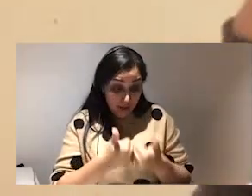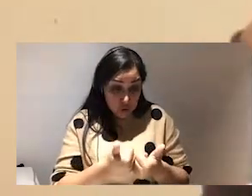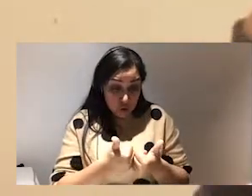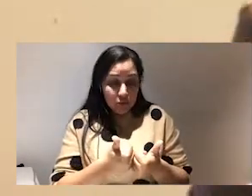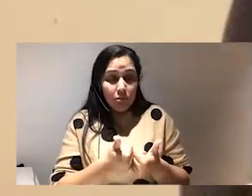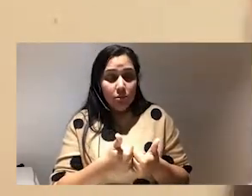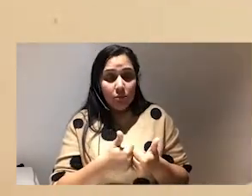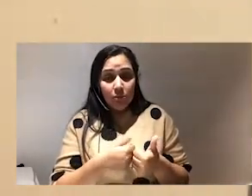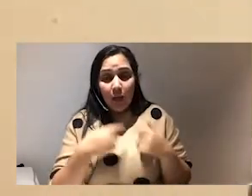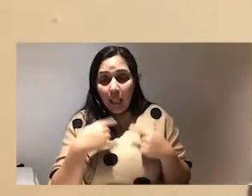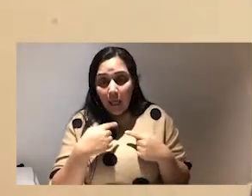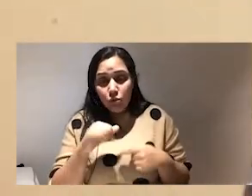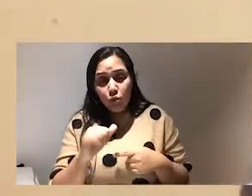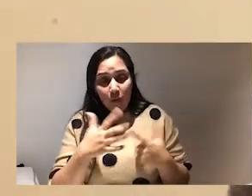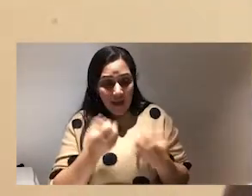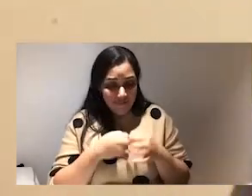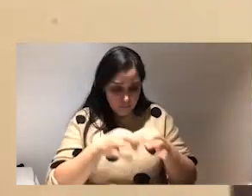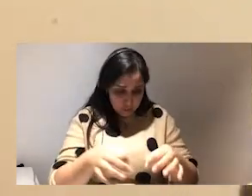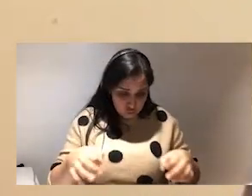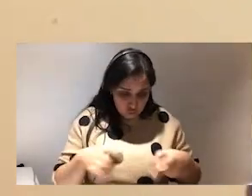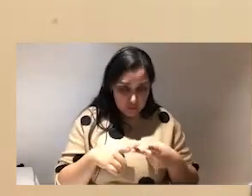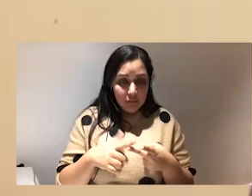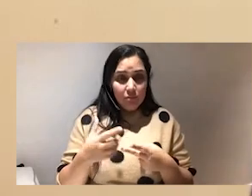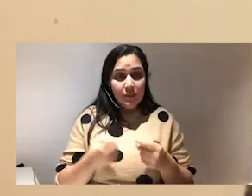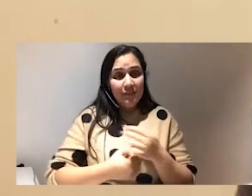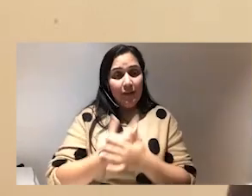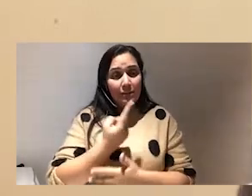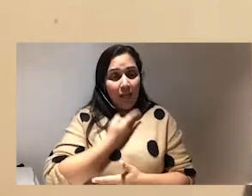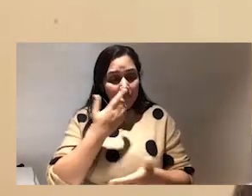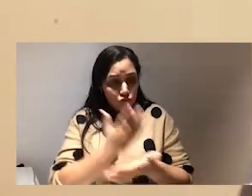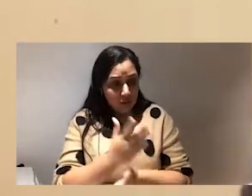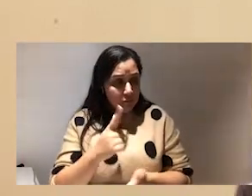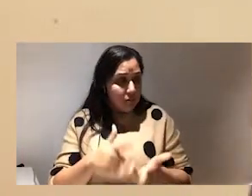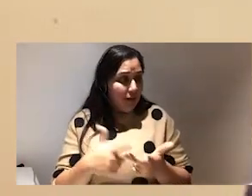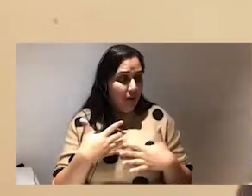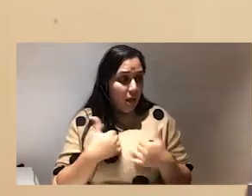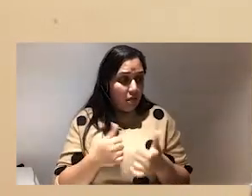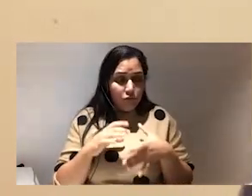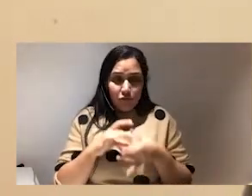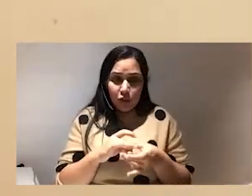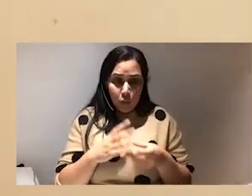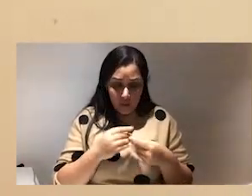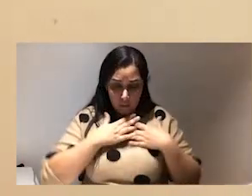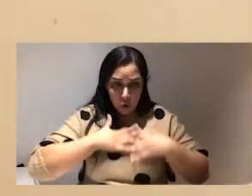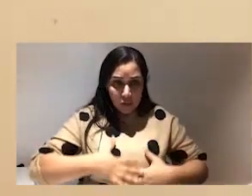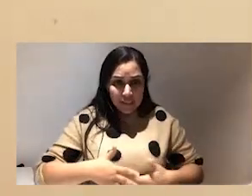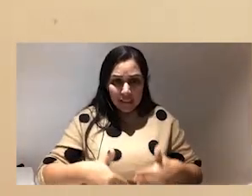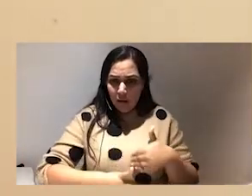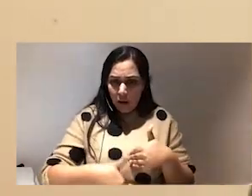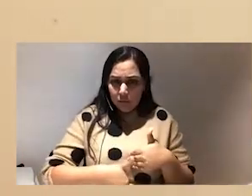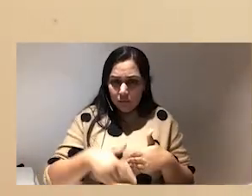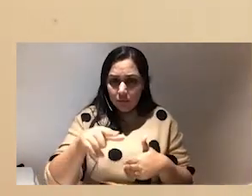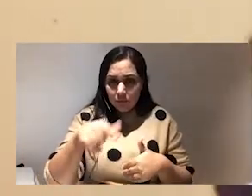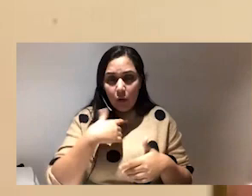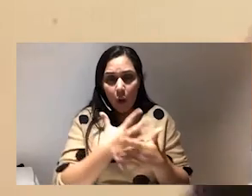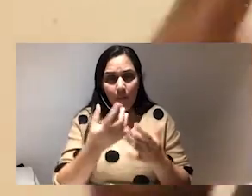you to be boundary that allows you to develop self-trust that allows you to have a healthy relationship with your body and your gut a lot of people have asked me